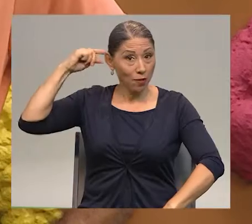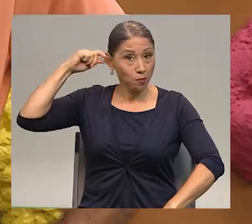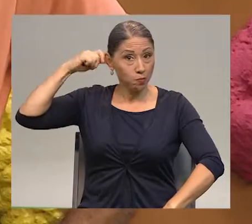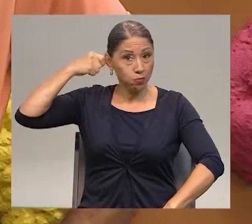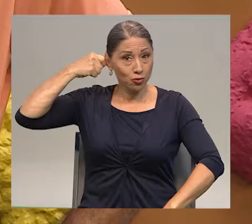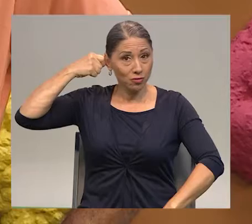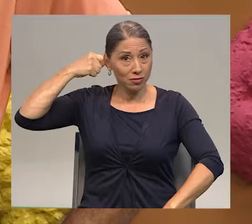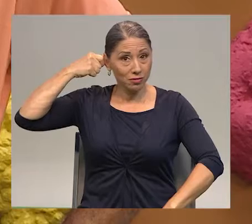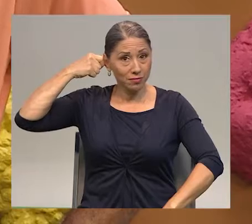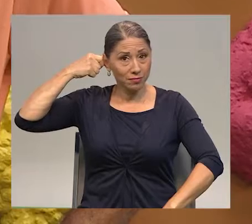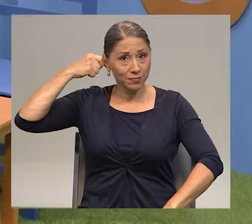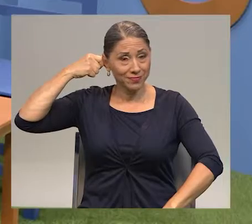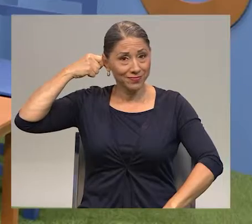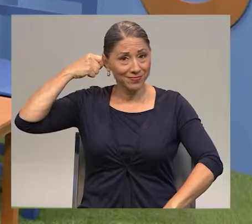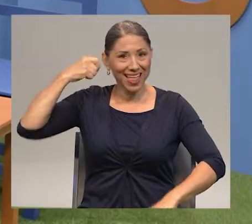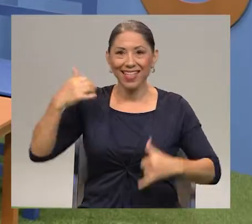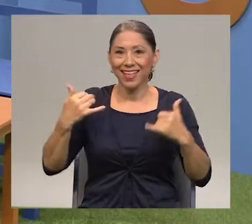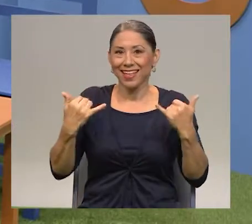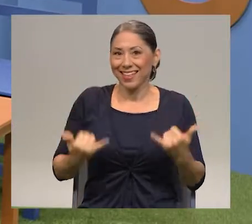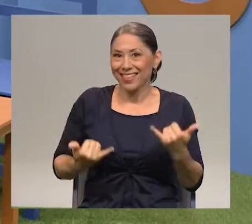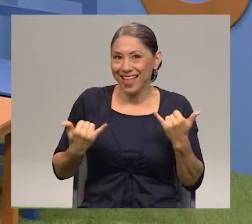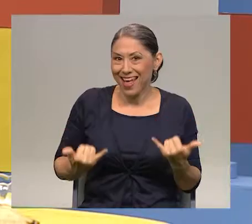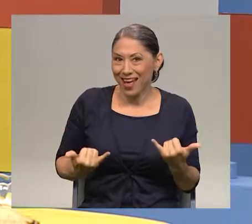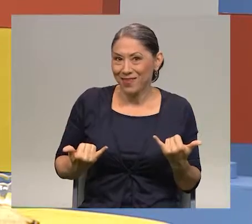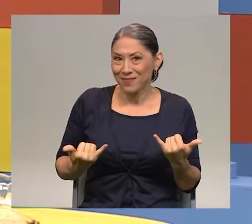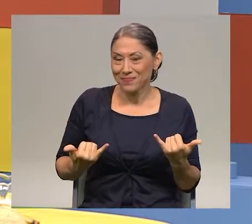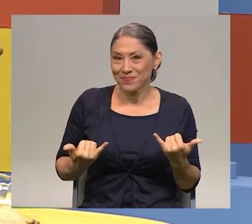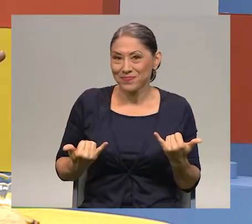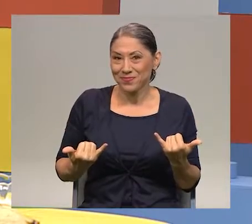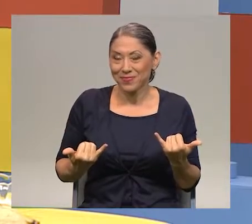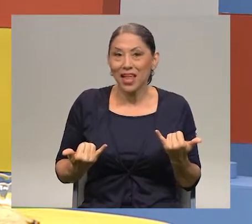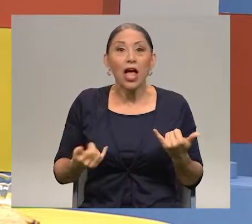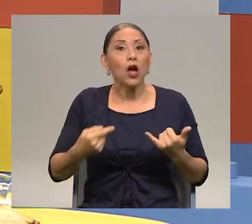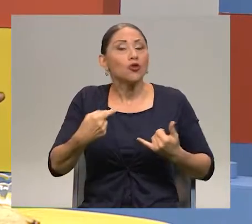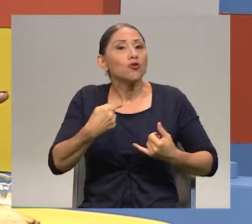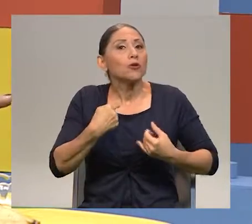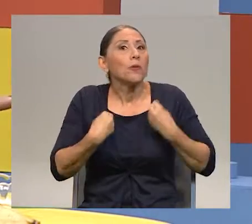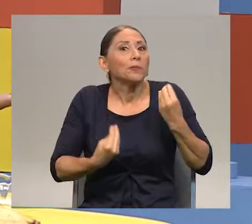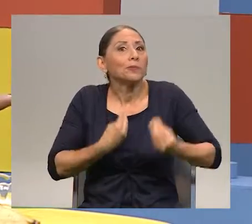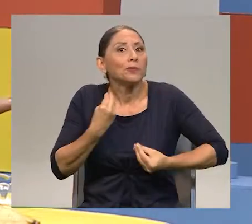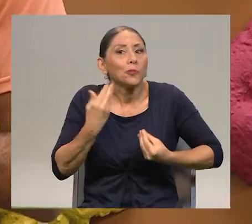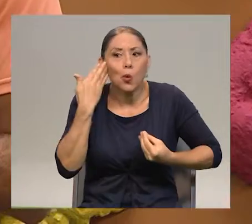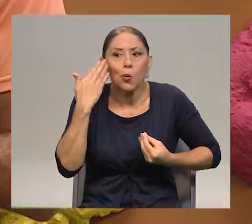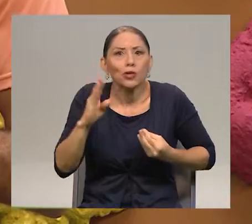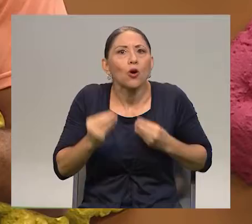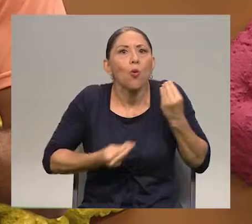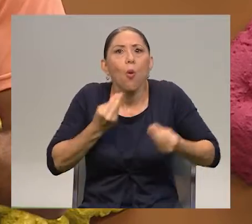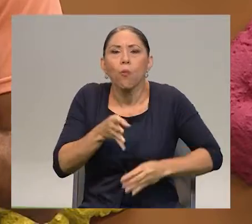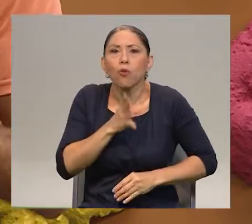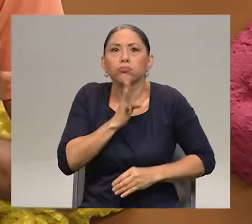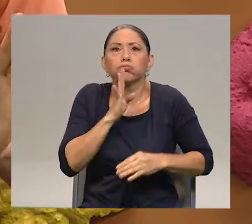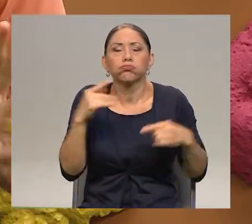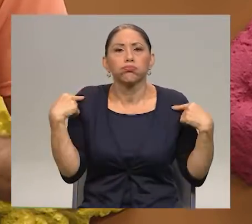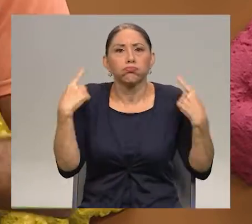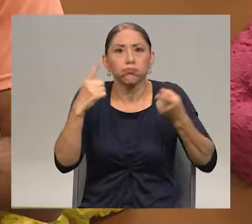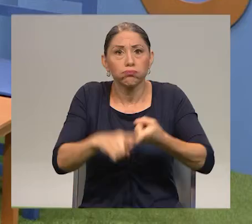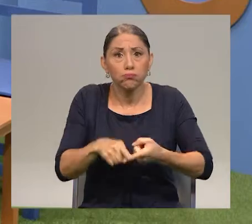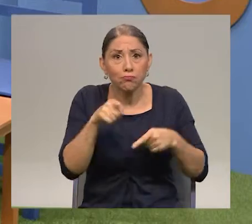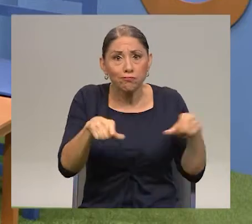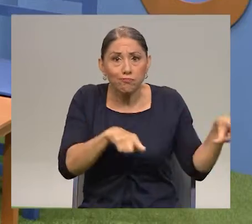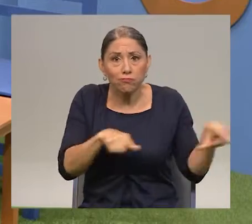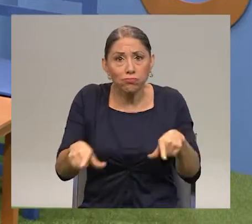oreja. Switch. Switch. Now, I don't know how to speak in Spanish. Are you ready? I'm ready.